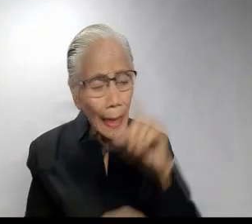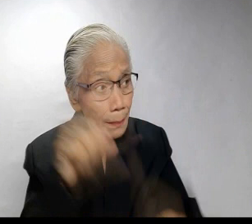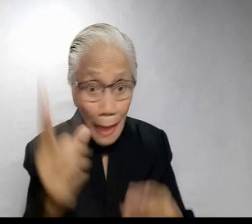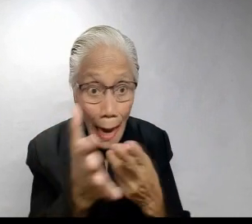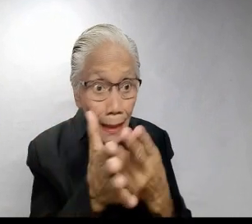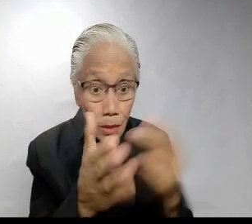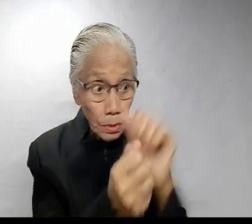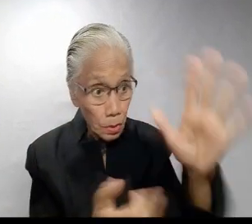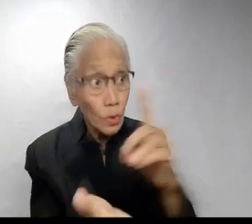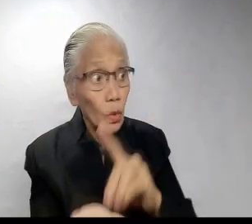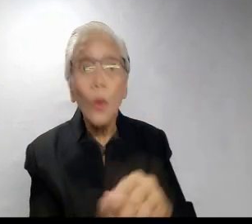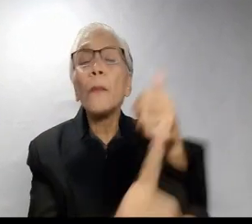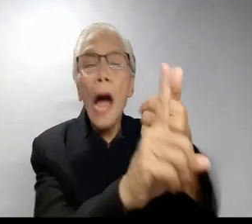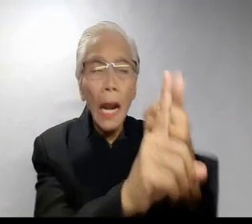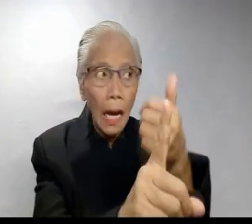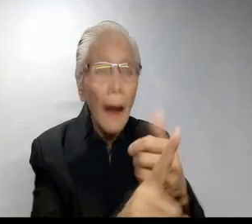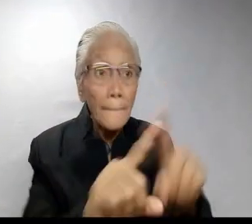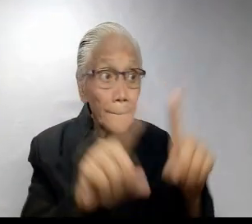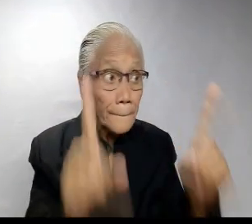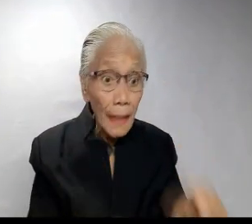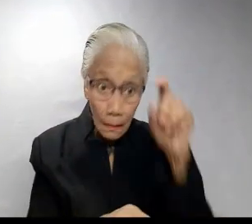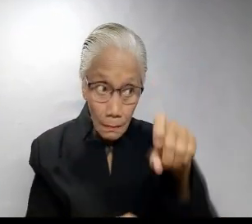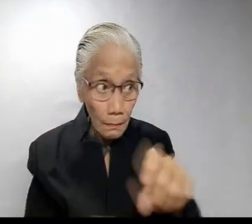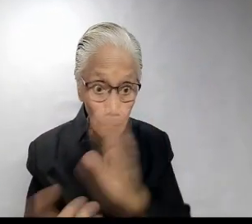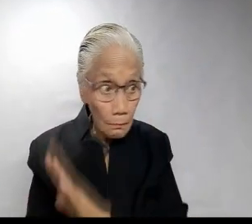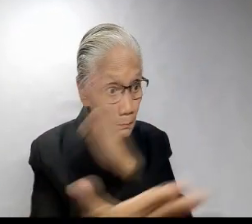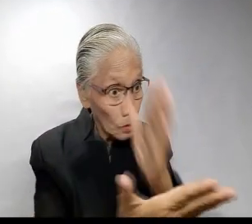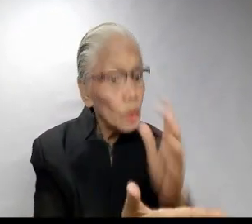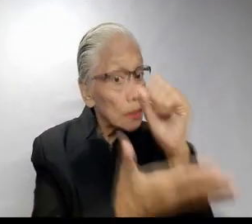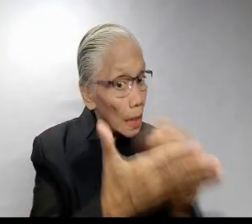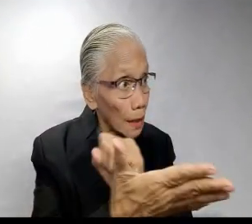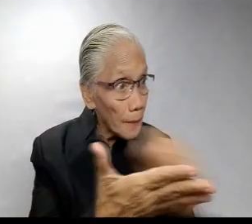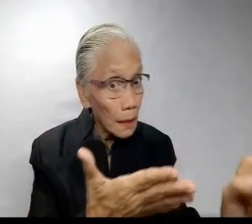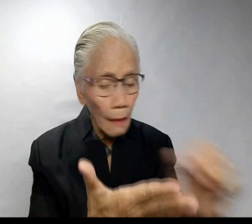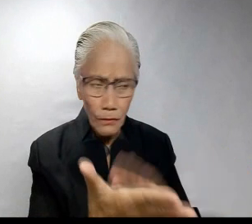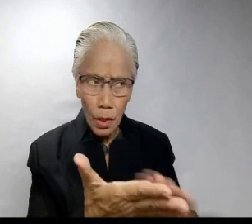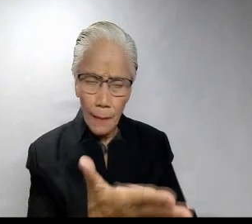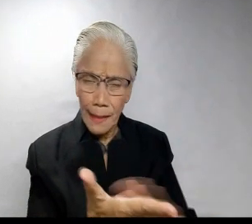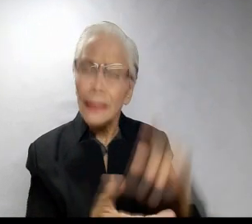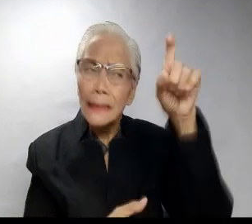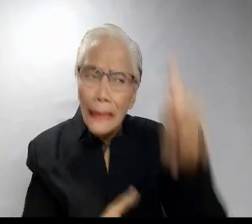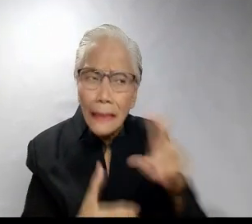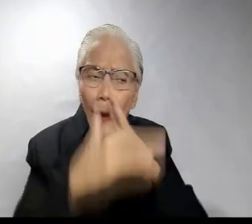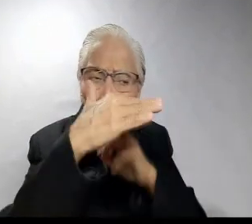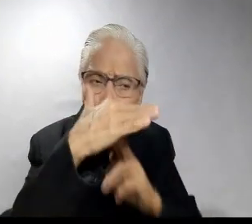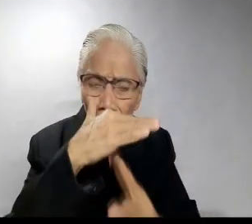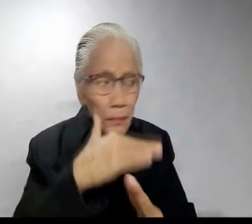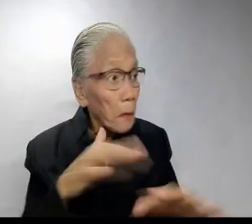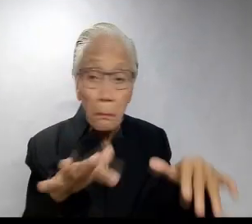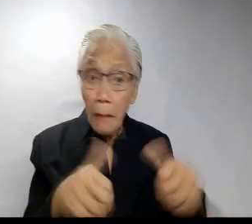If you can't be honest with your doctor, bahala ka. Pero, the door to sacramental forgiveness is